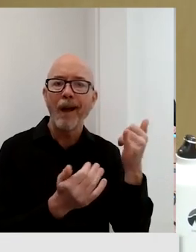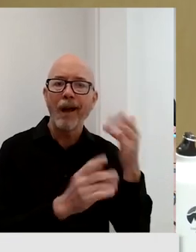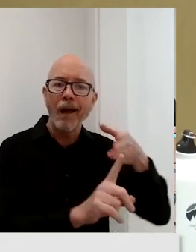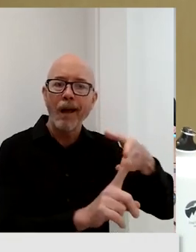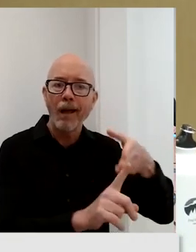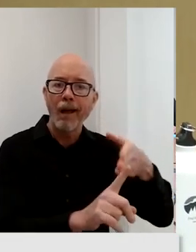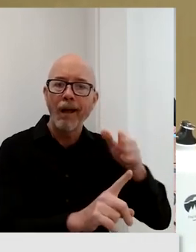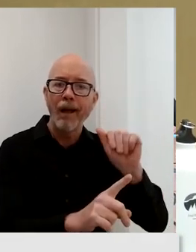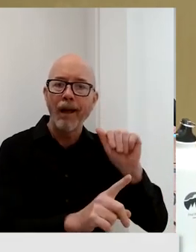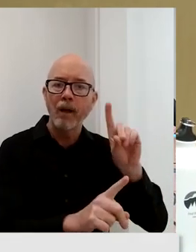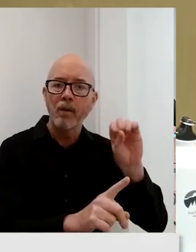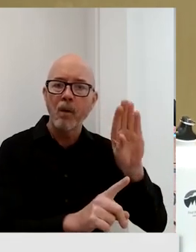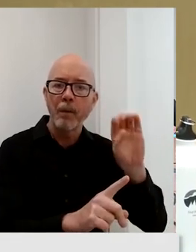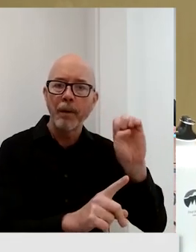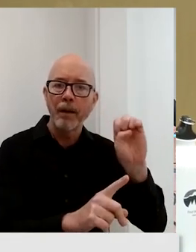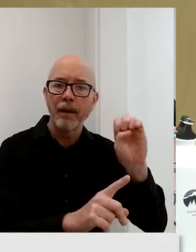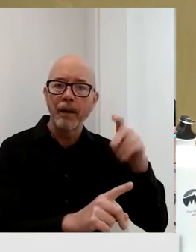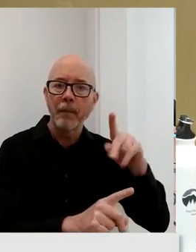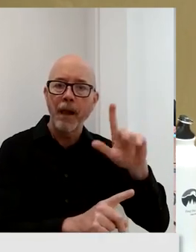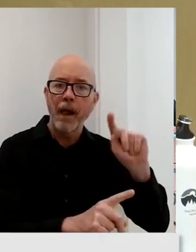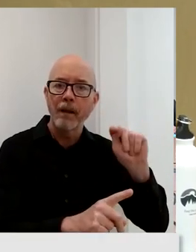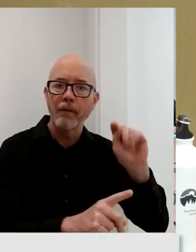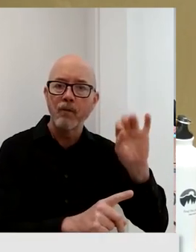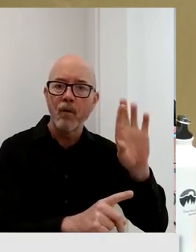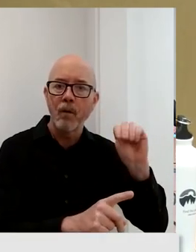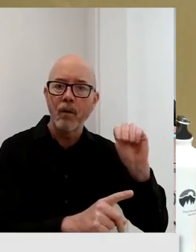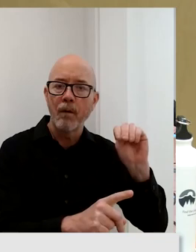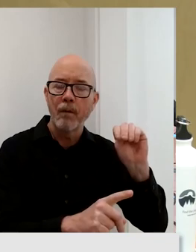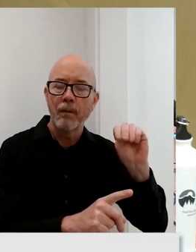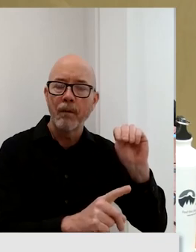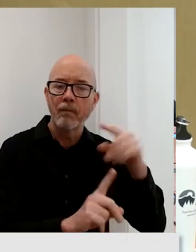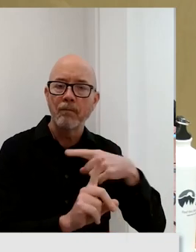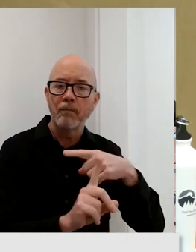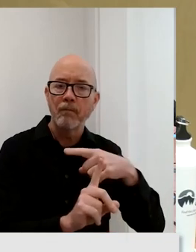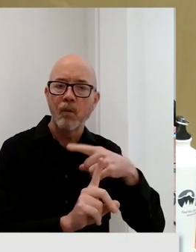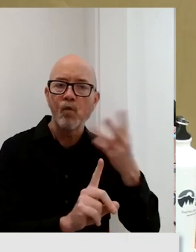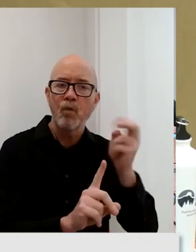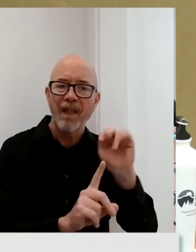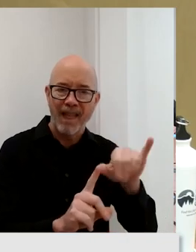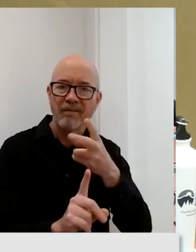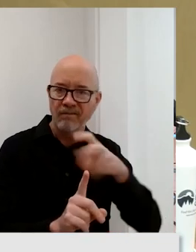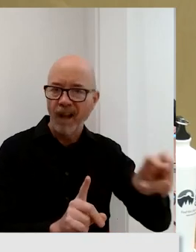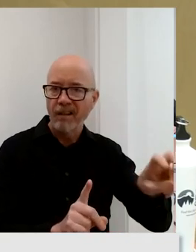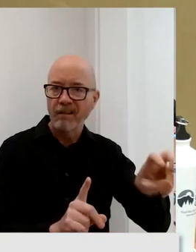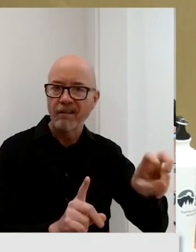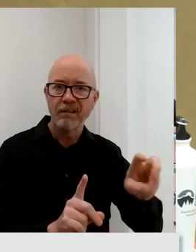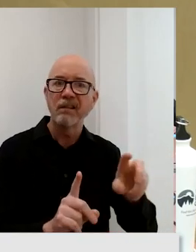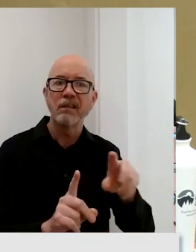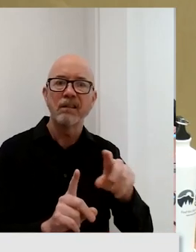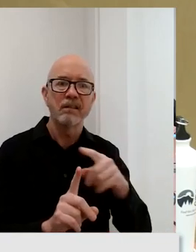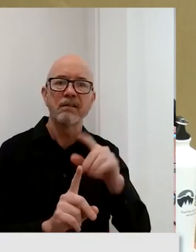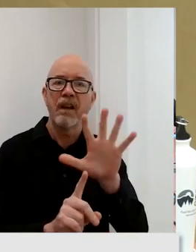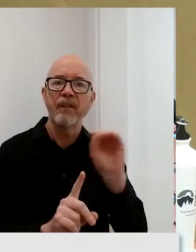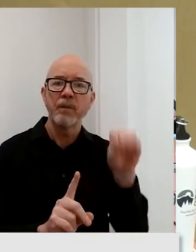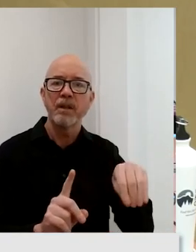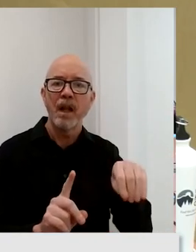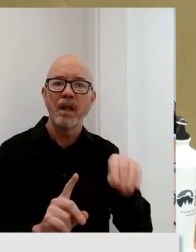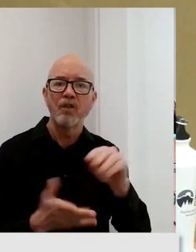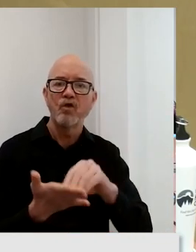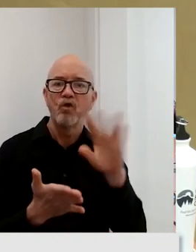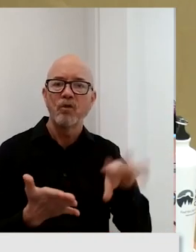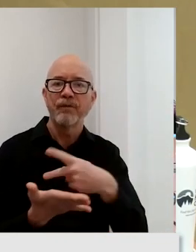Platform. Literally more than half of the students flunked out. It just didn't work. And so.